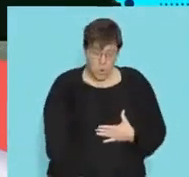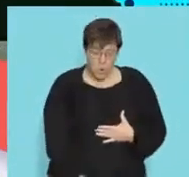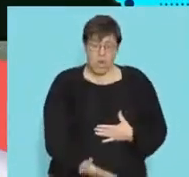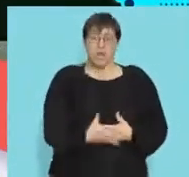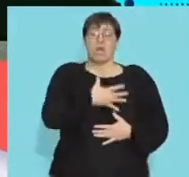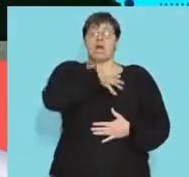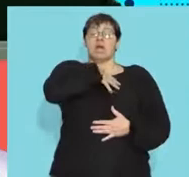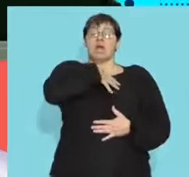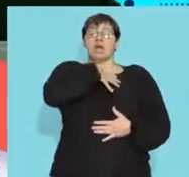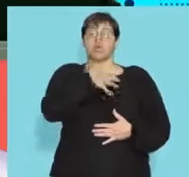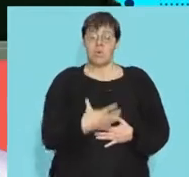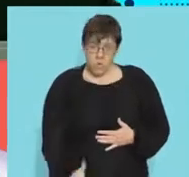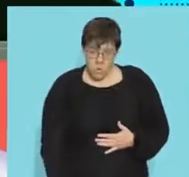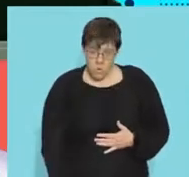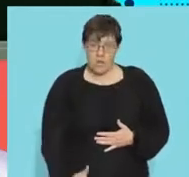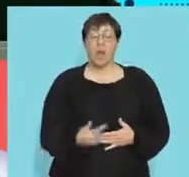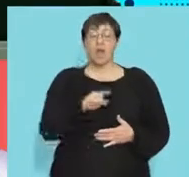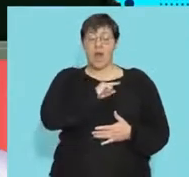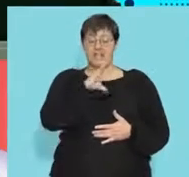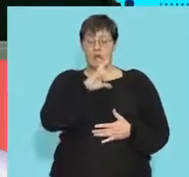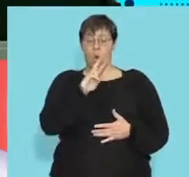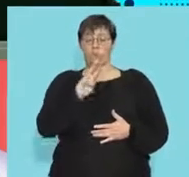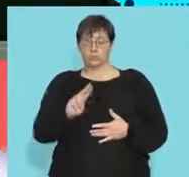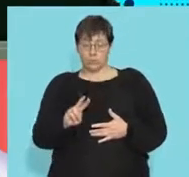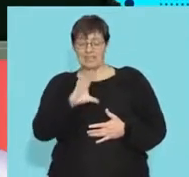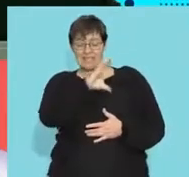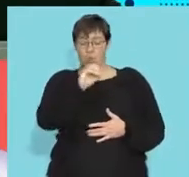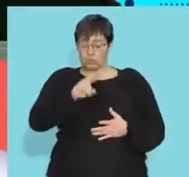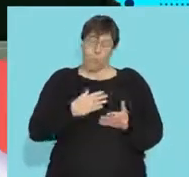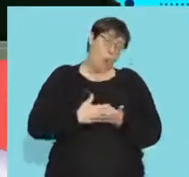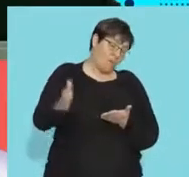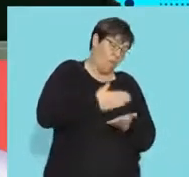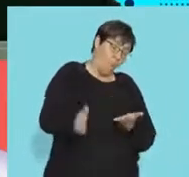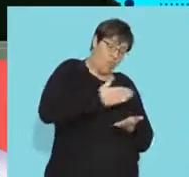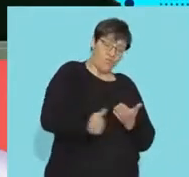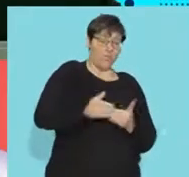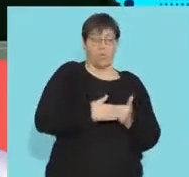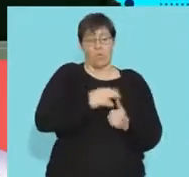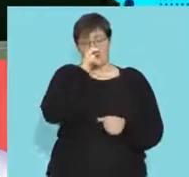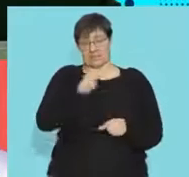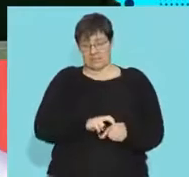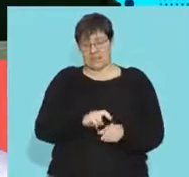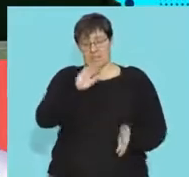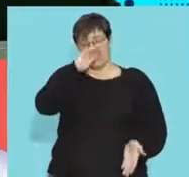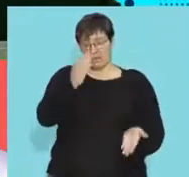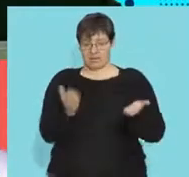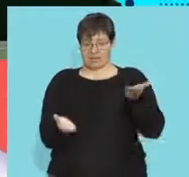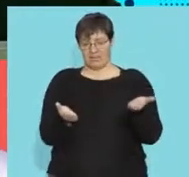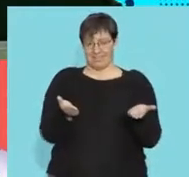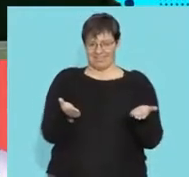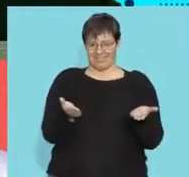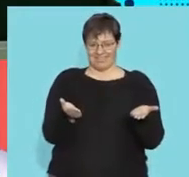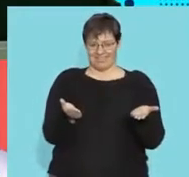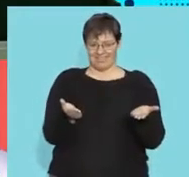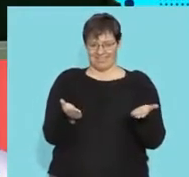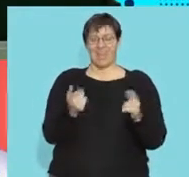all right i'm bringing in more oxygen i'm breathing more out more carbon dioxide and i'm breathing a few